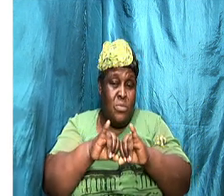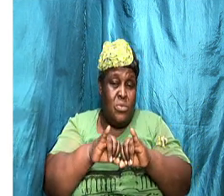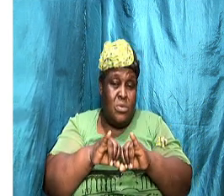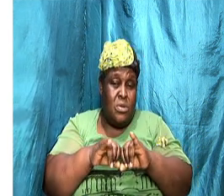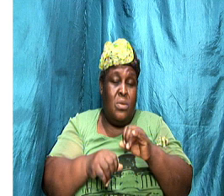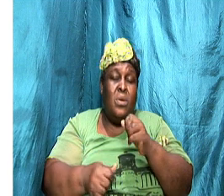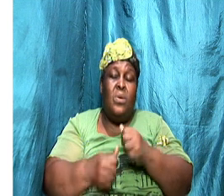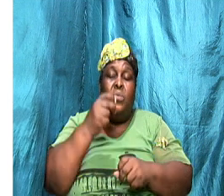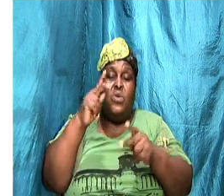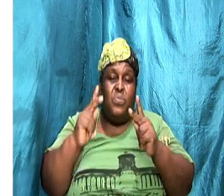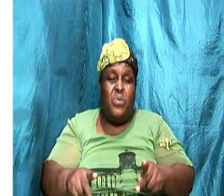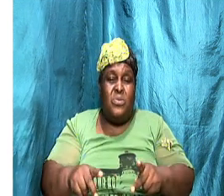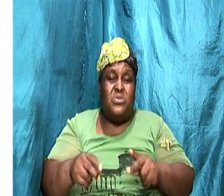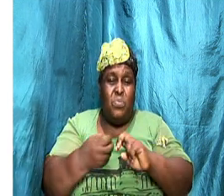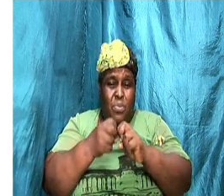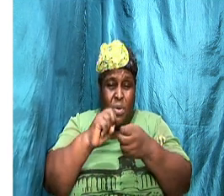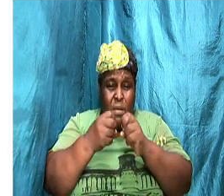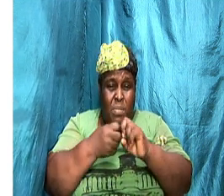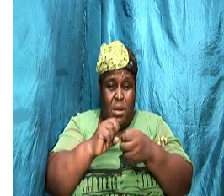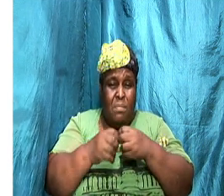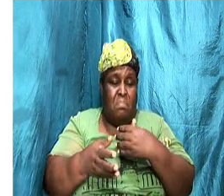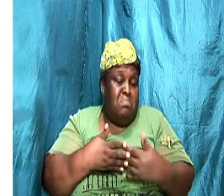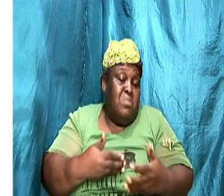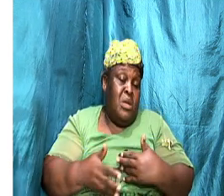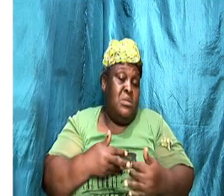this can help you figure out